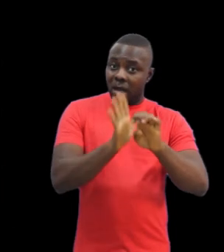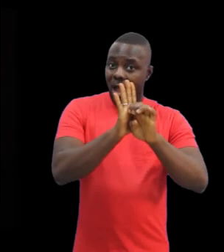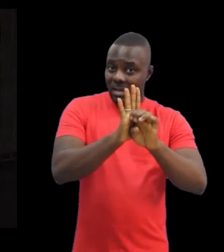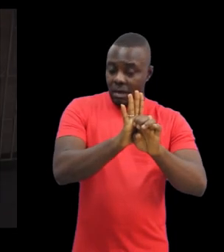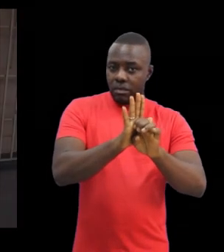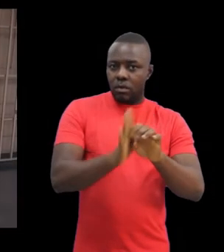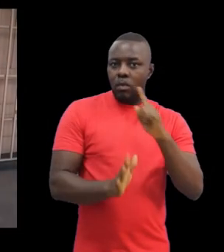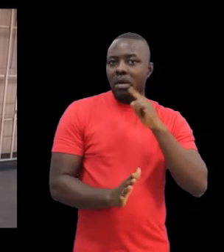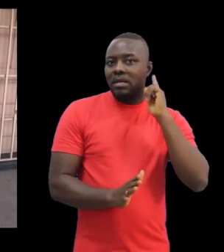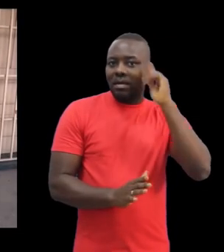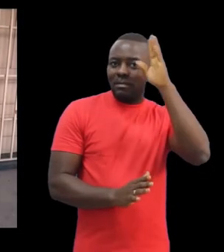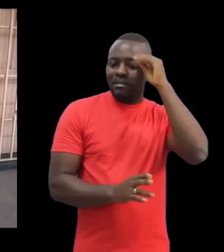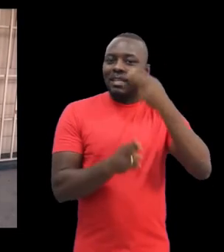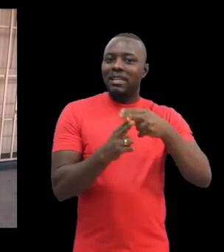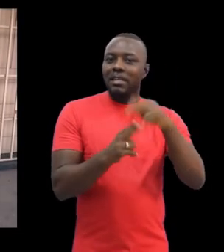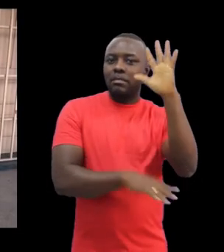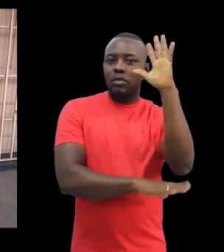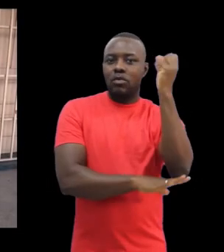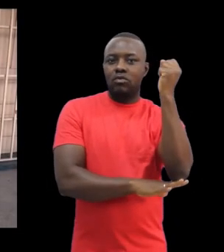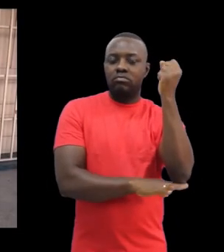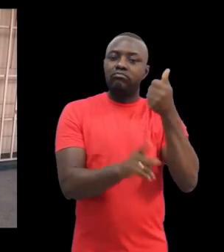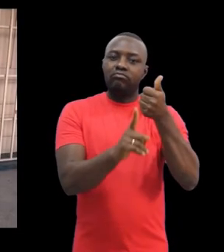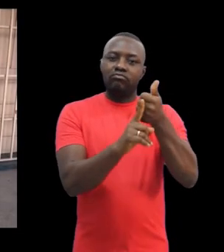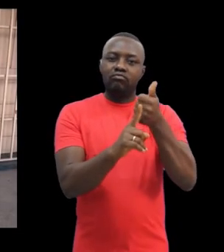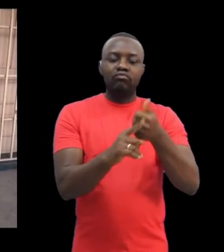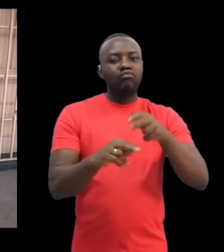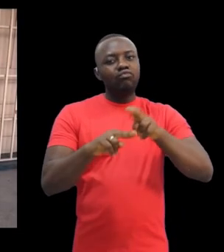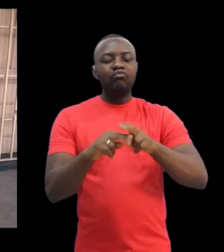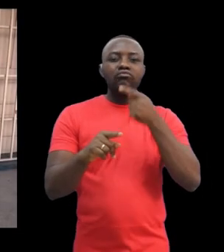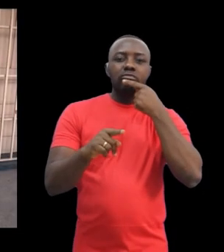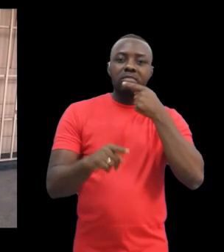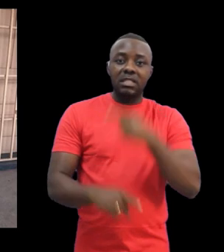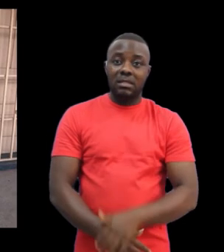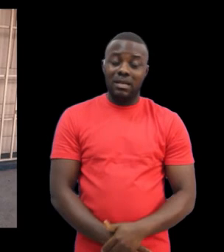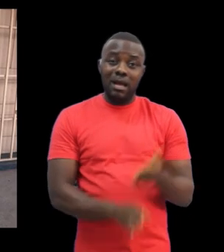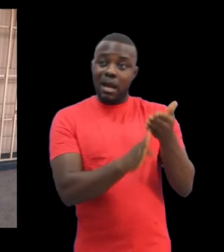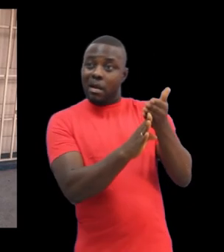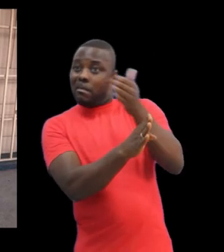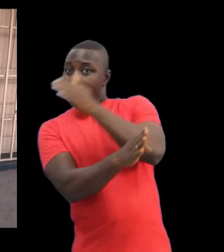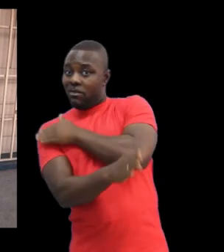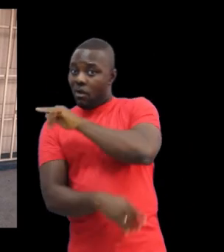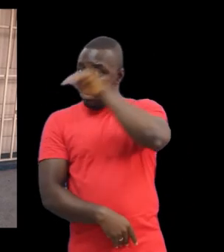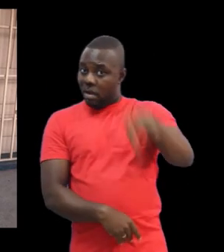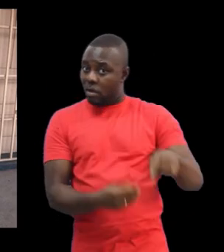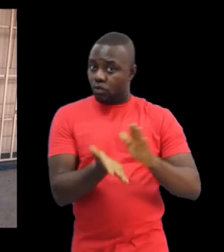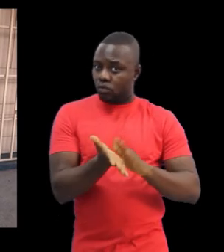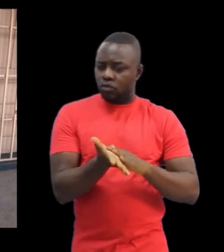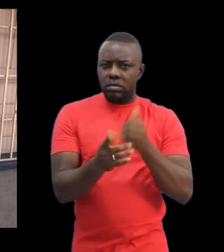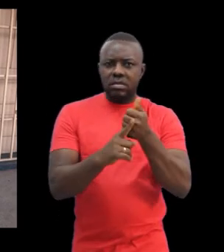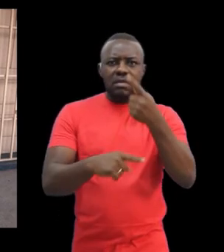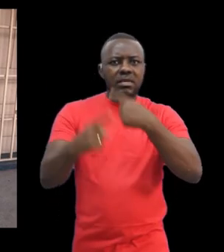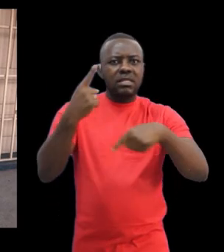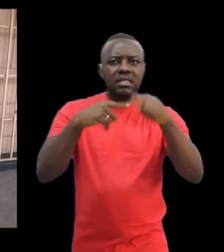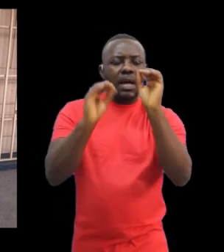The process of learning Foster's sign language was detailed by Godfrey Amenume, an alumni of Ghana Mission School for the Deaf.